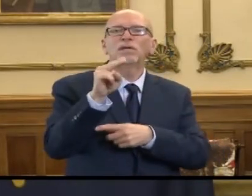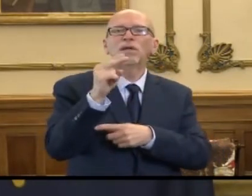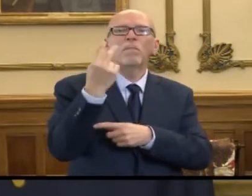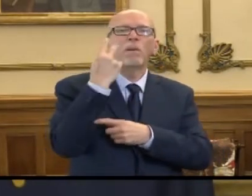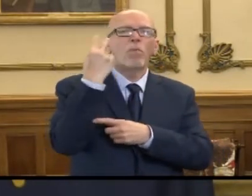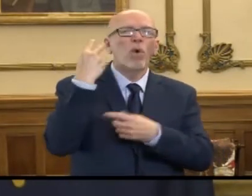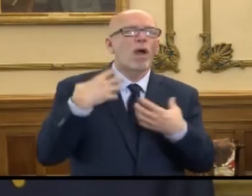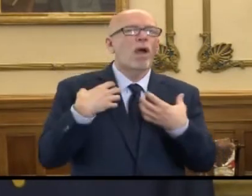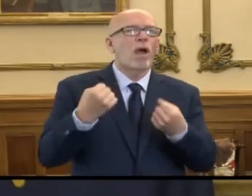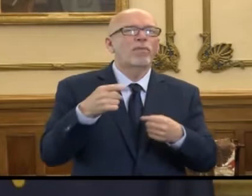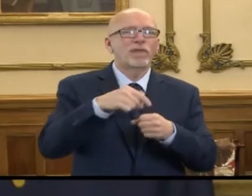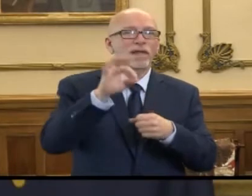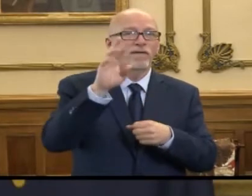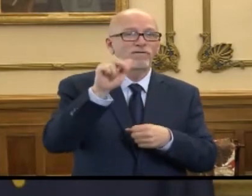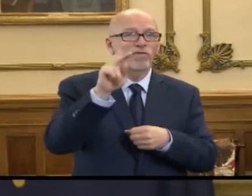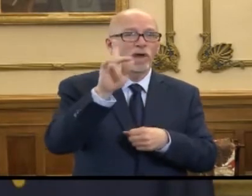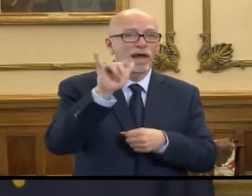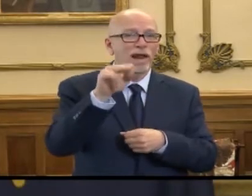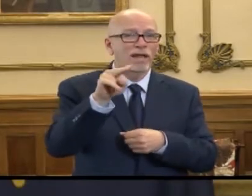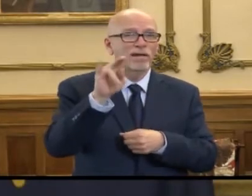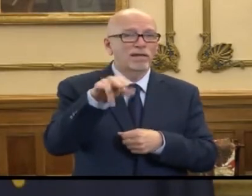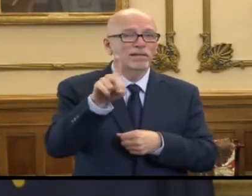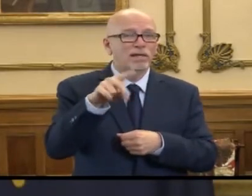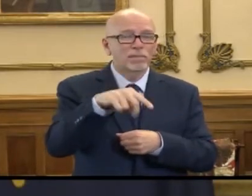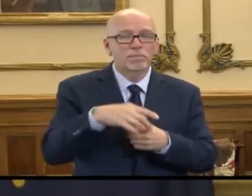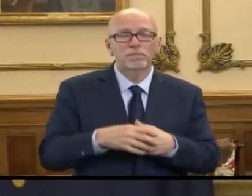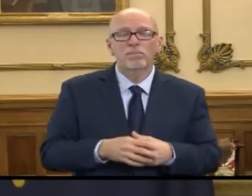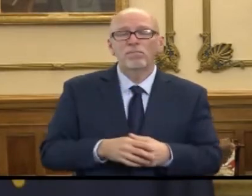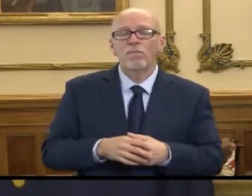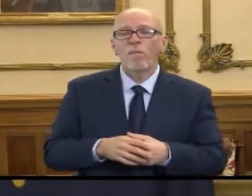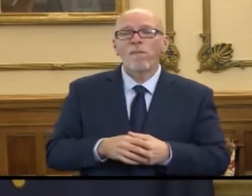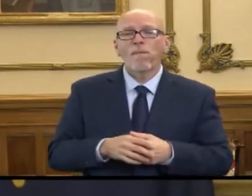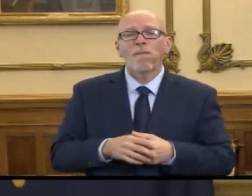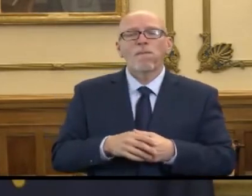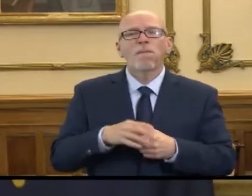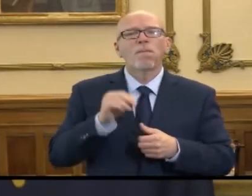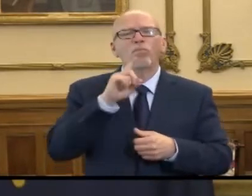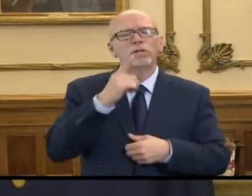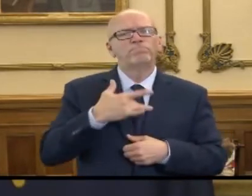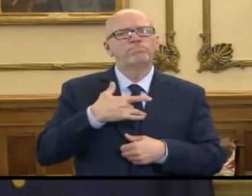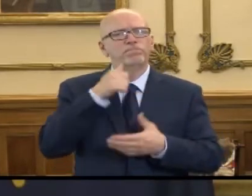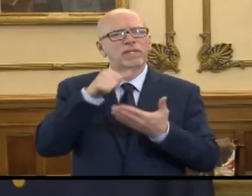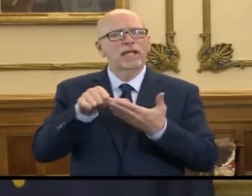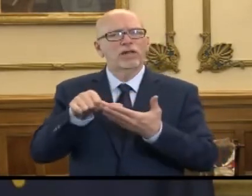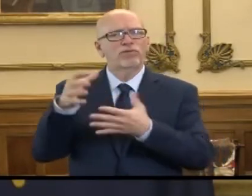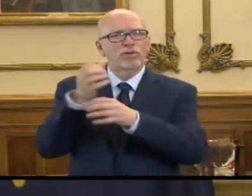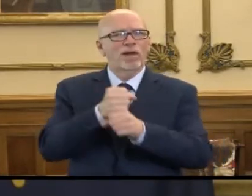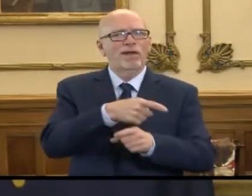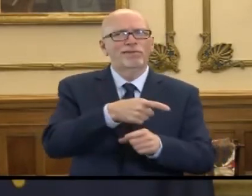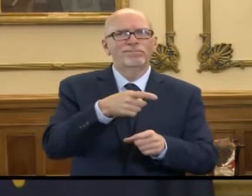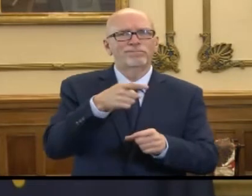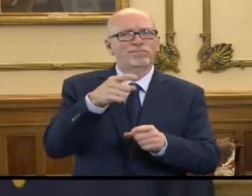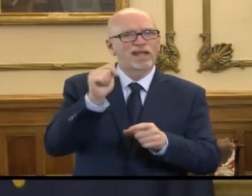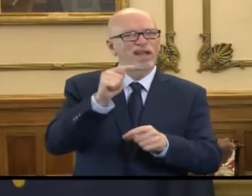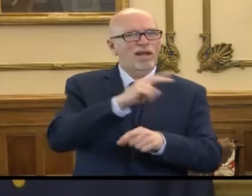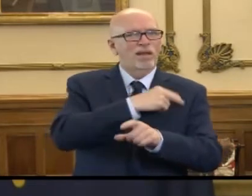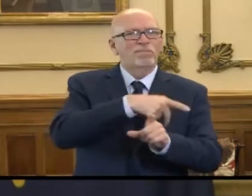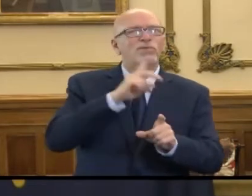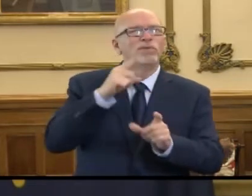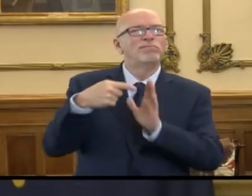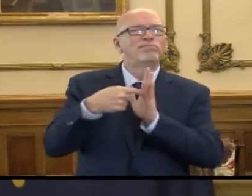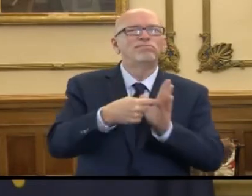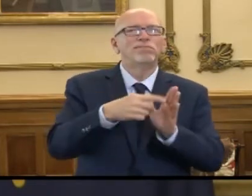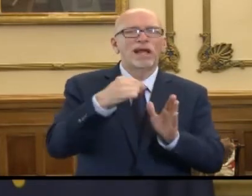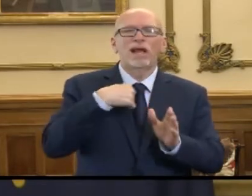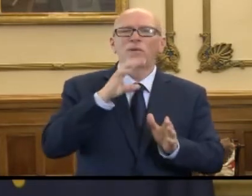down in Franklin, Indiana. And a heartfelt letter arrived there just to express what